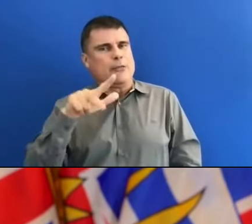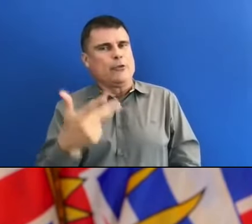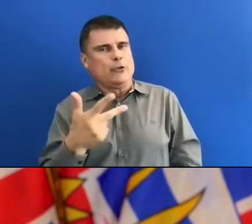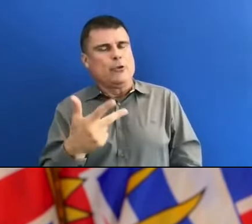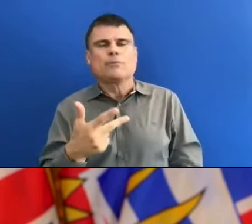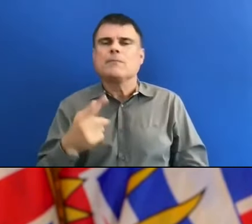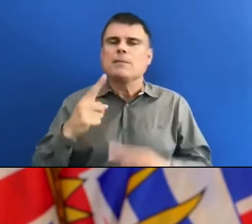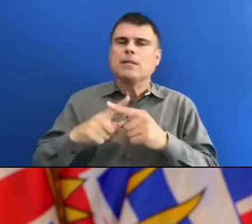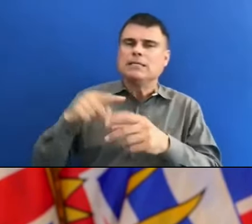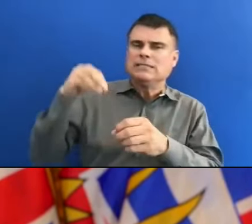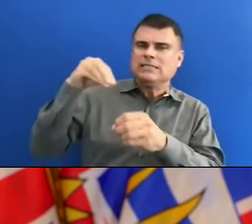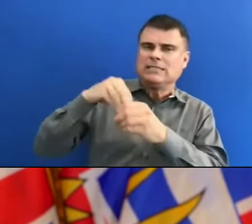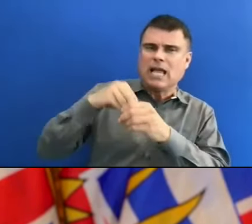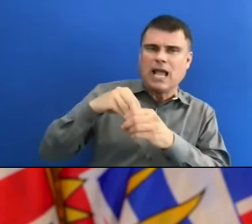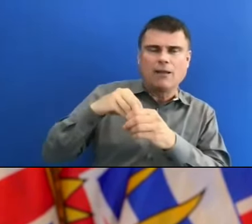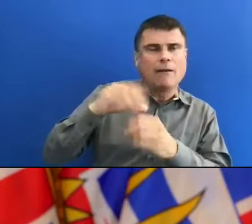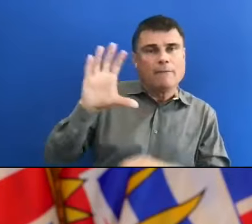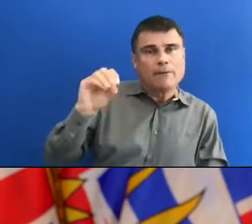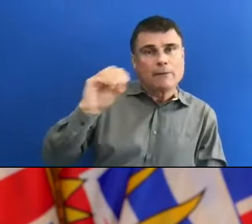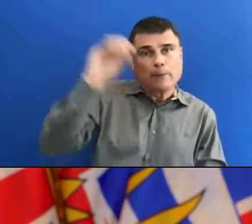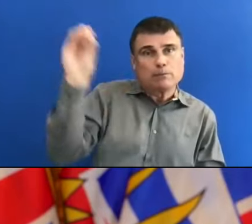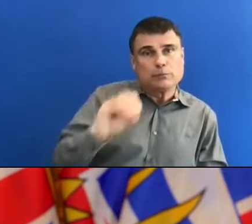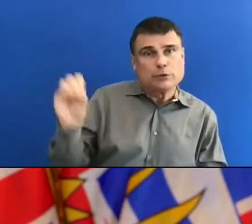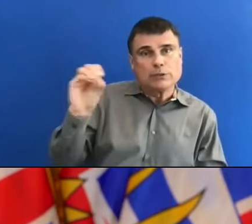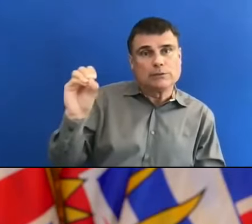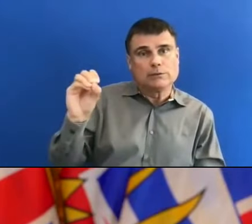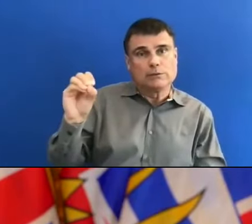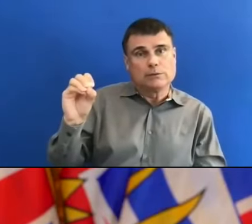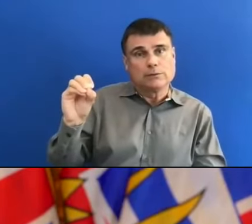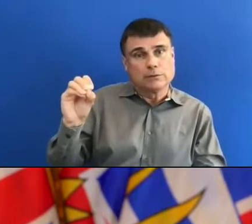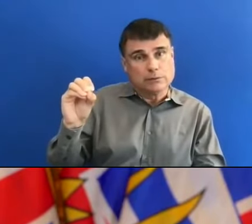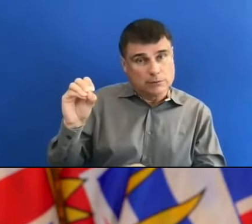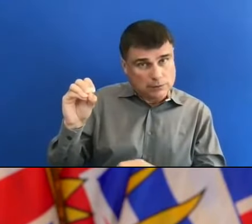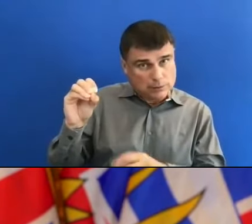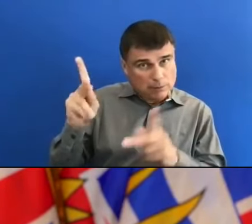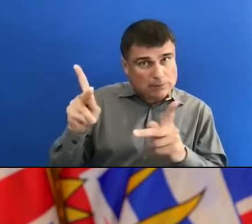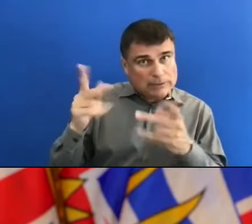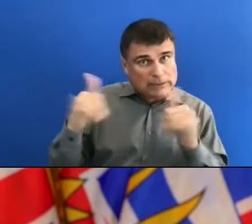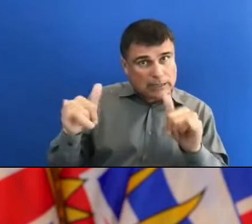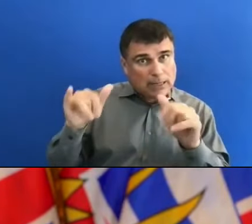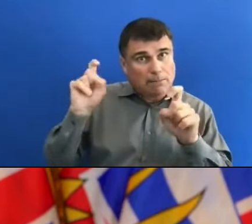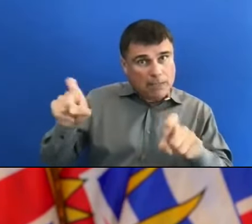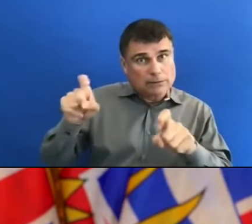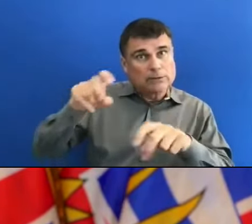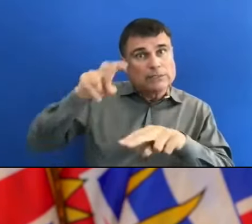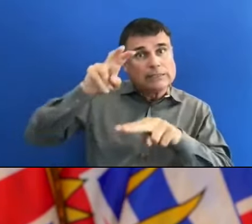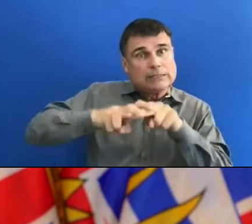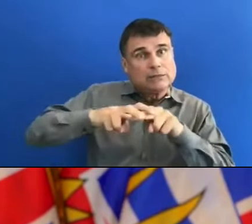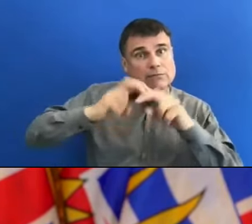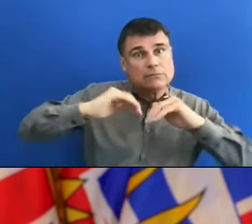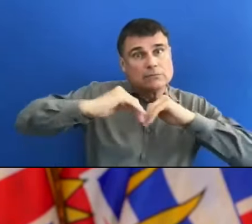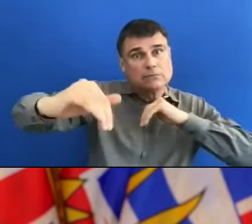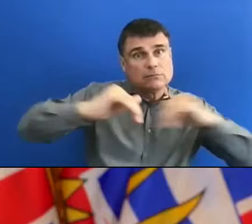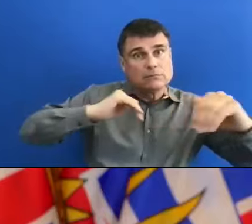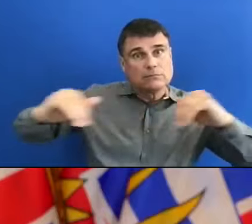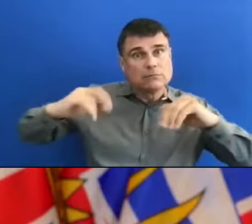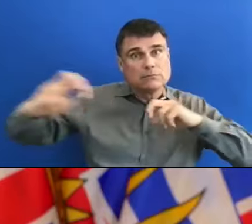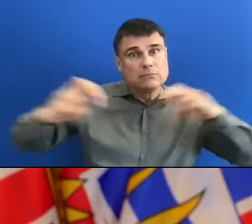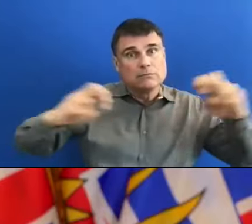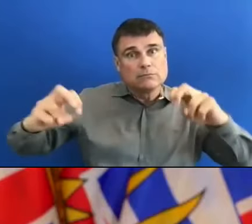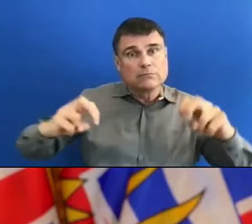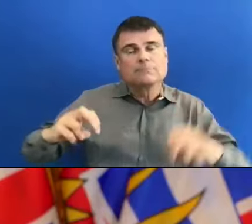Does that mean that people have to have physical distancing in place between tables or seats? Or groups of people? Yes, the second one first. What